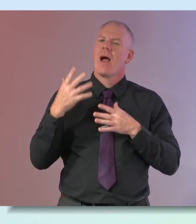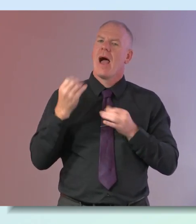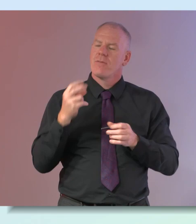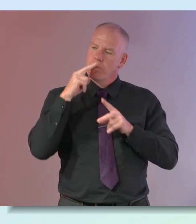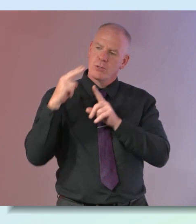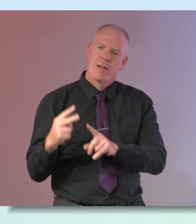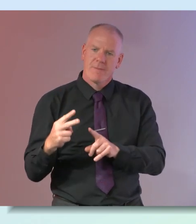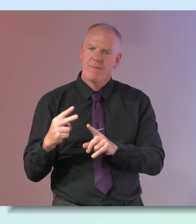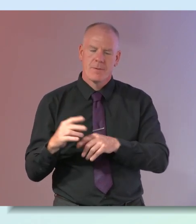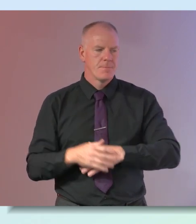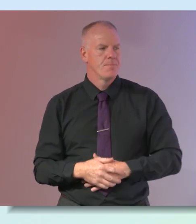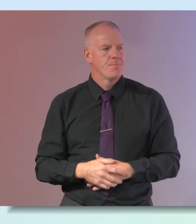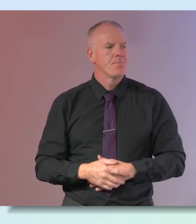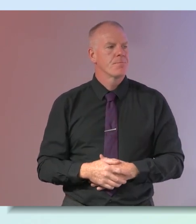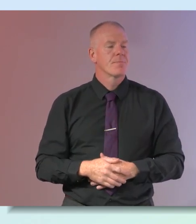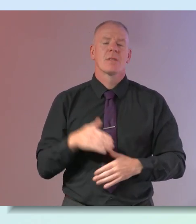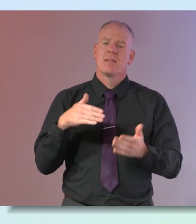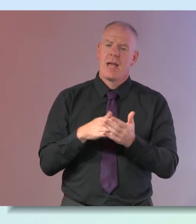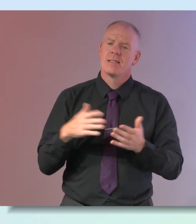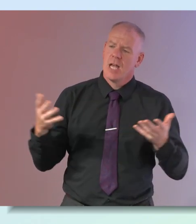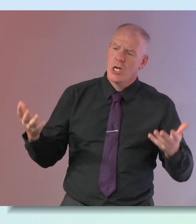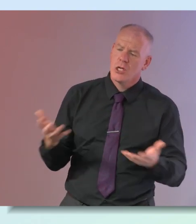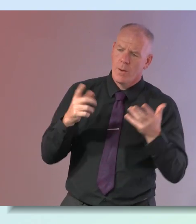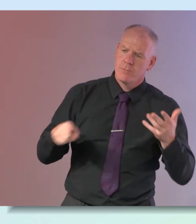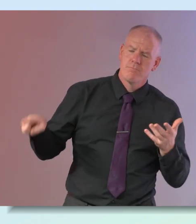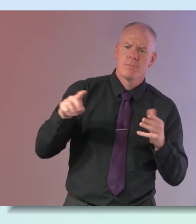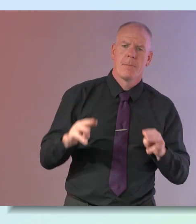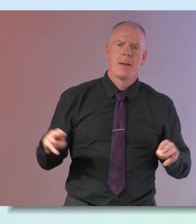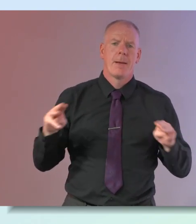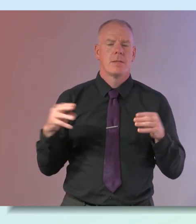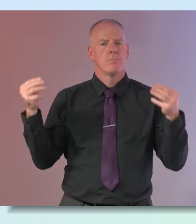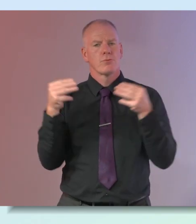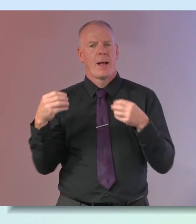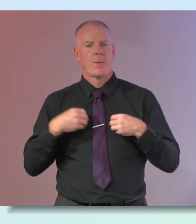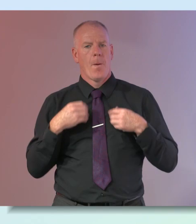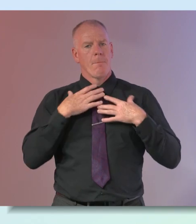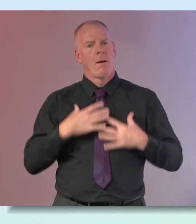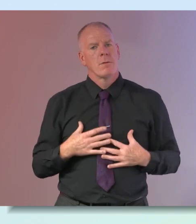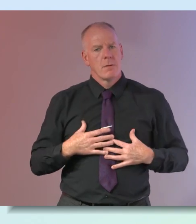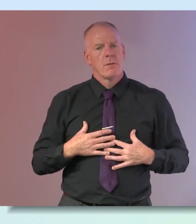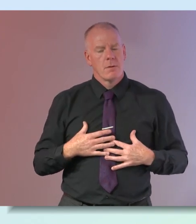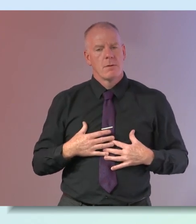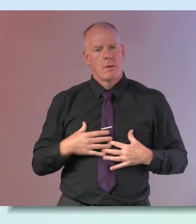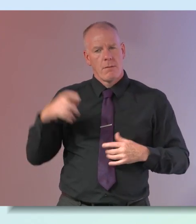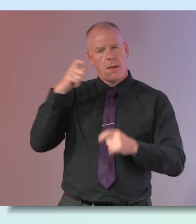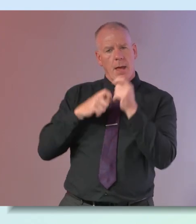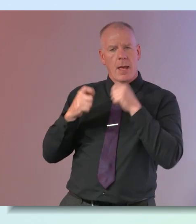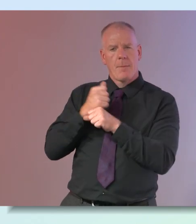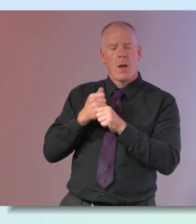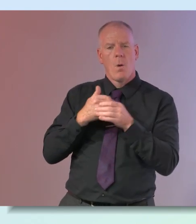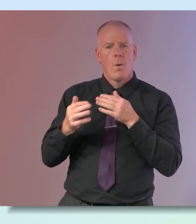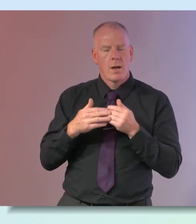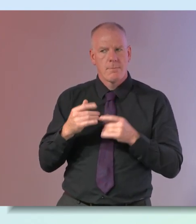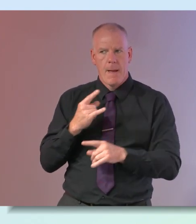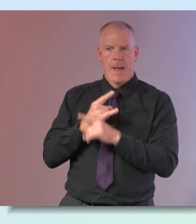that way um i think certainly encouraging people to protect their body and and and think of how much it's it's